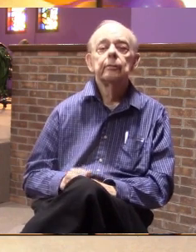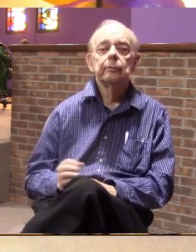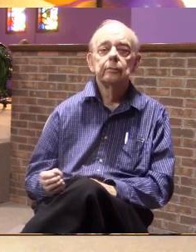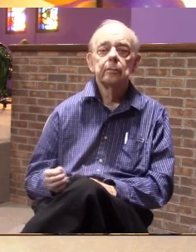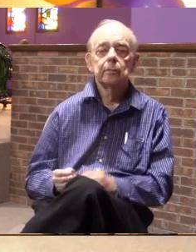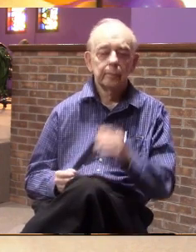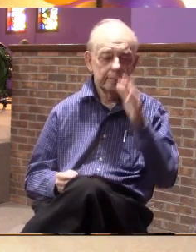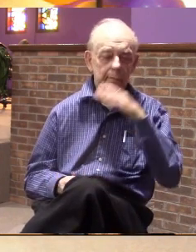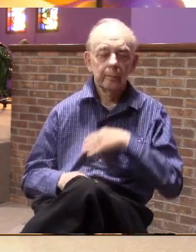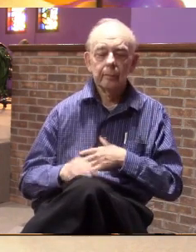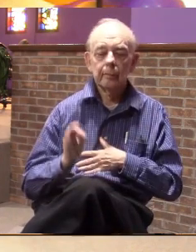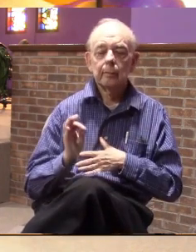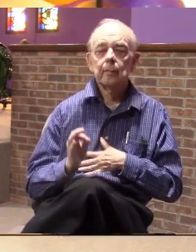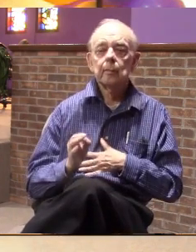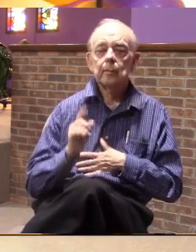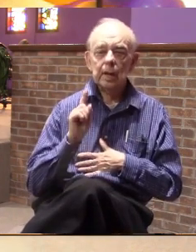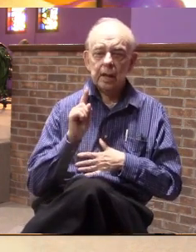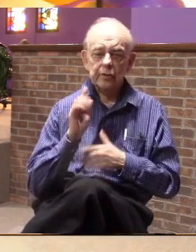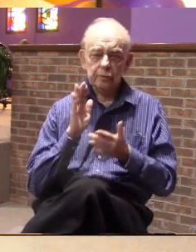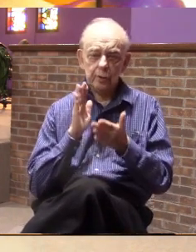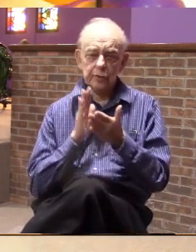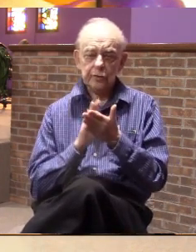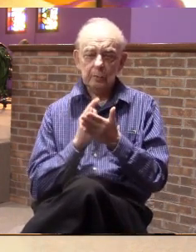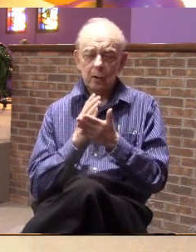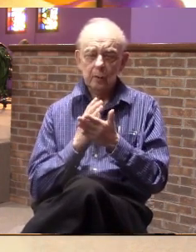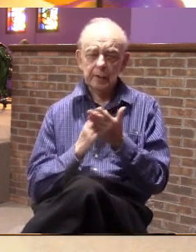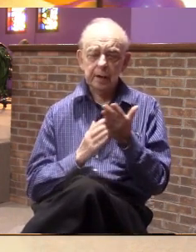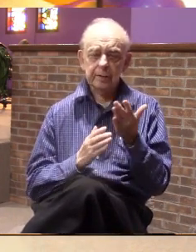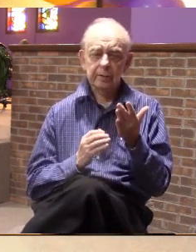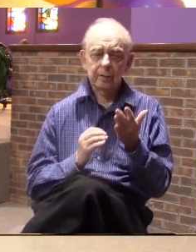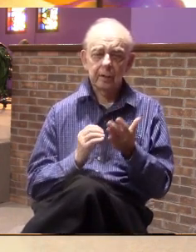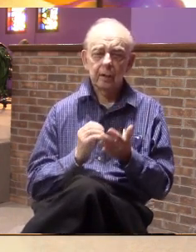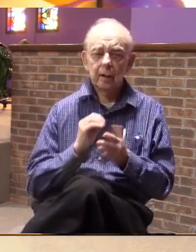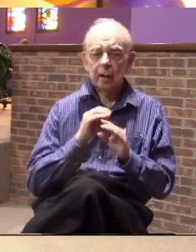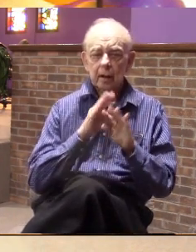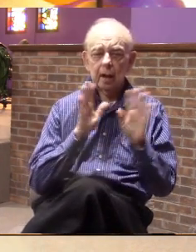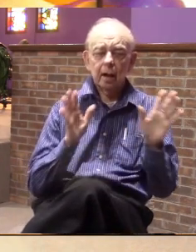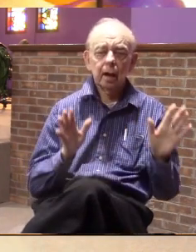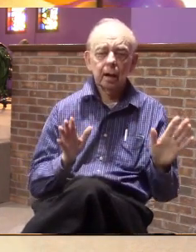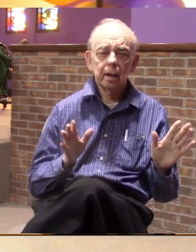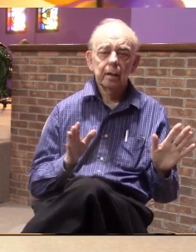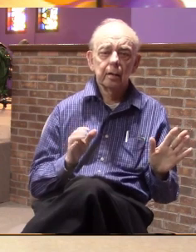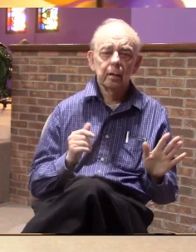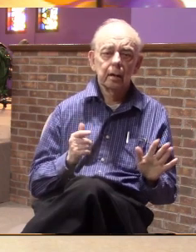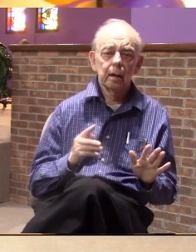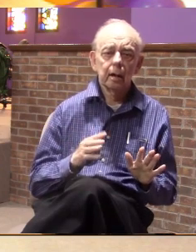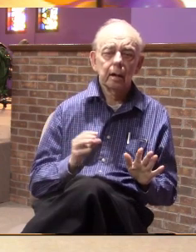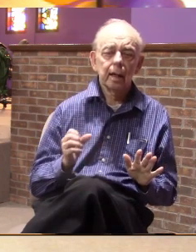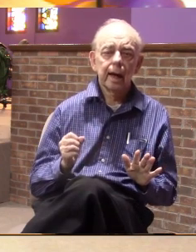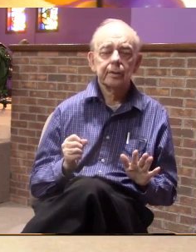and he went over and he picked up that one little piece of clear glass